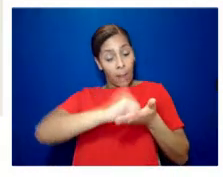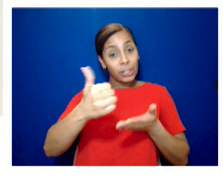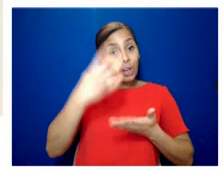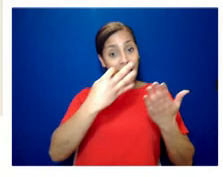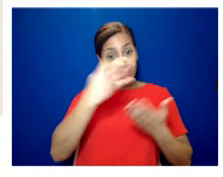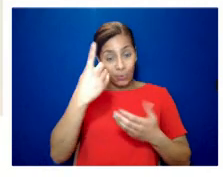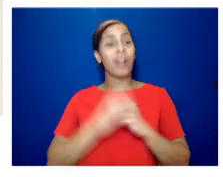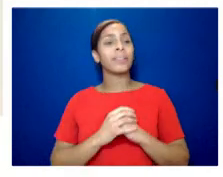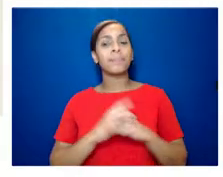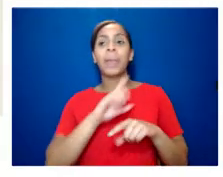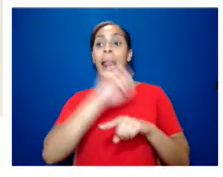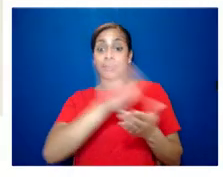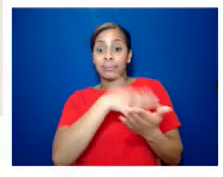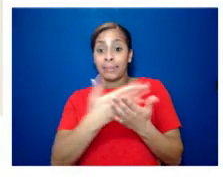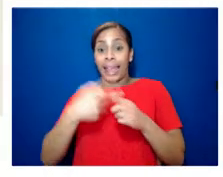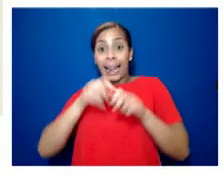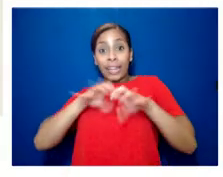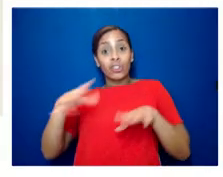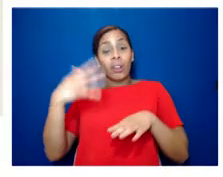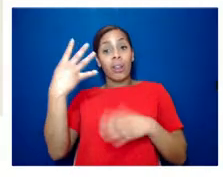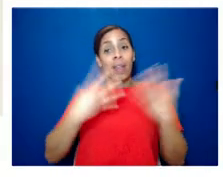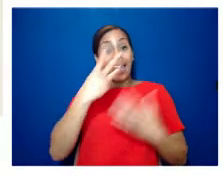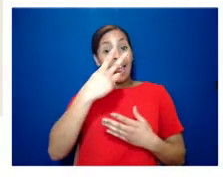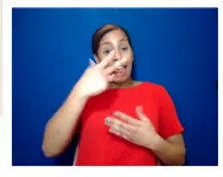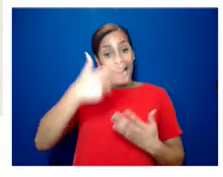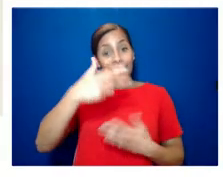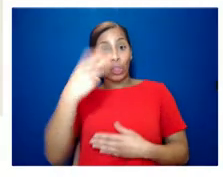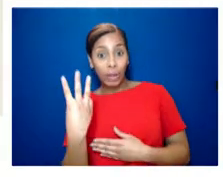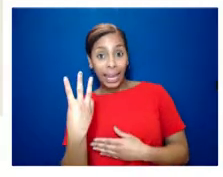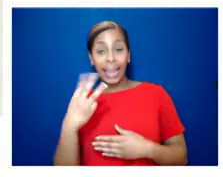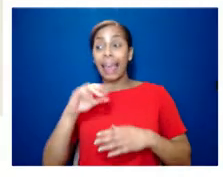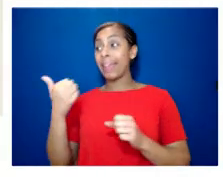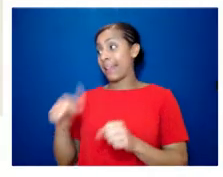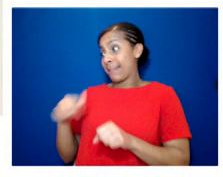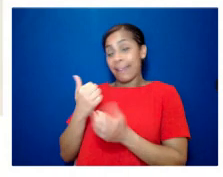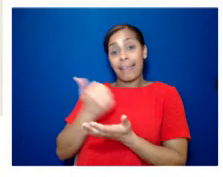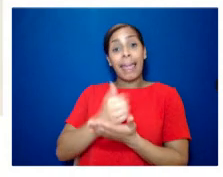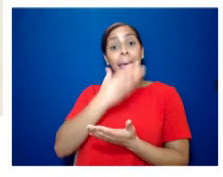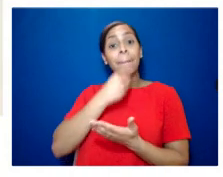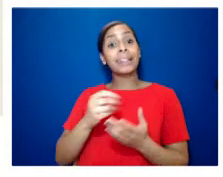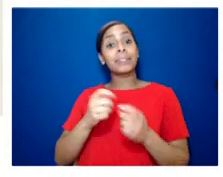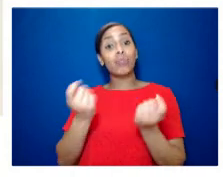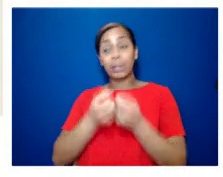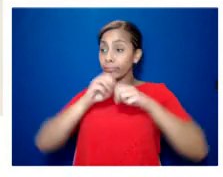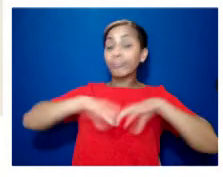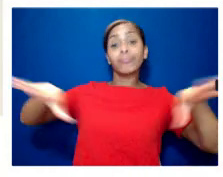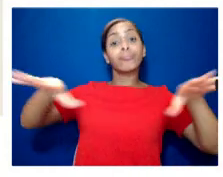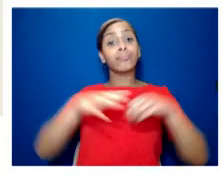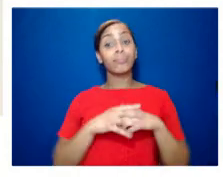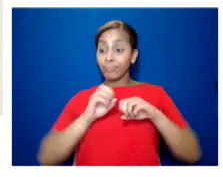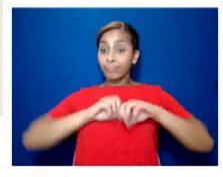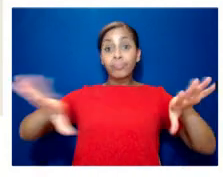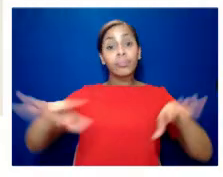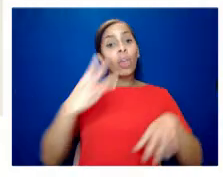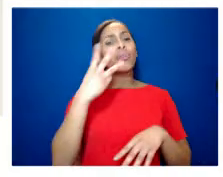english in 1983 and released in the uk by gay men's press with a run of 3 000 copies it's a book about